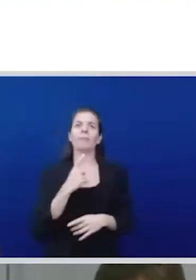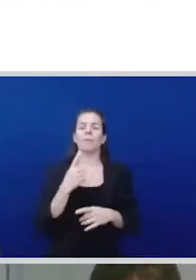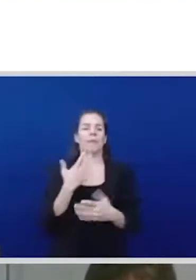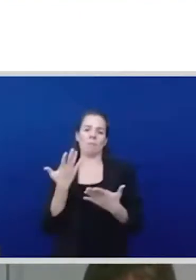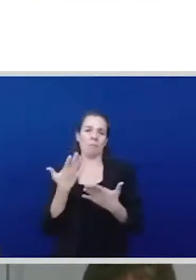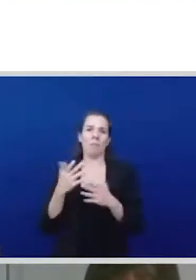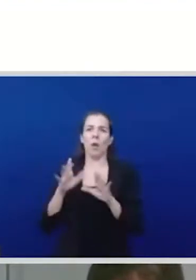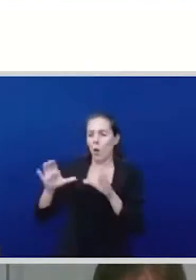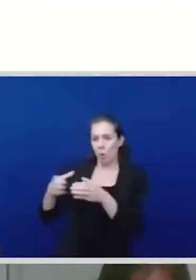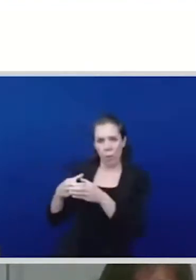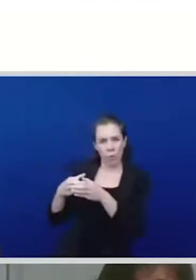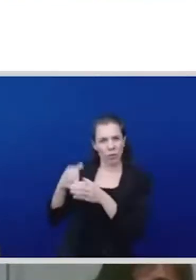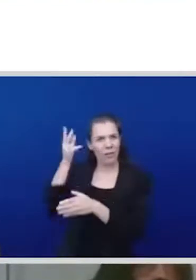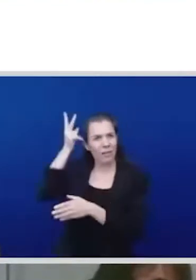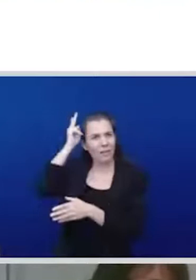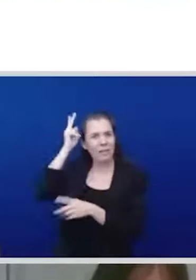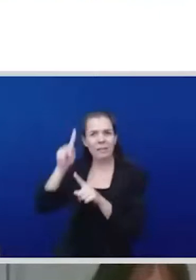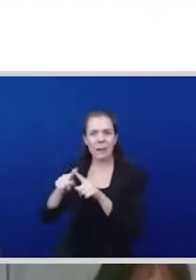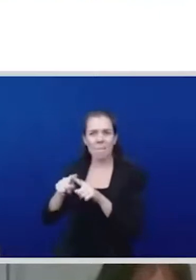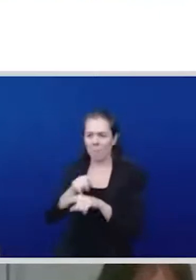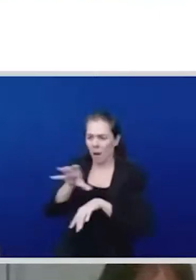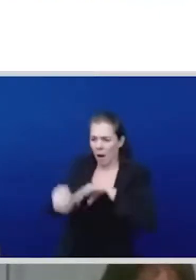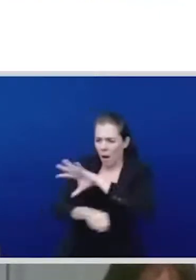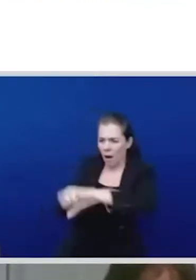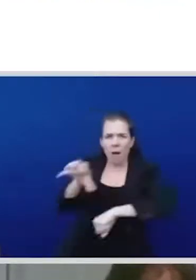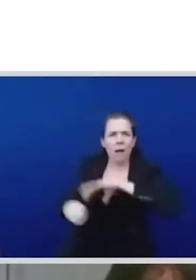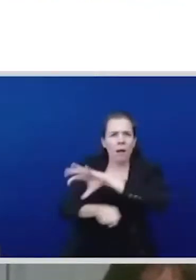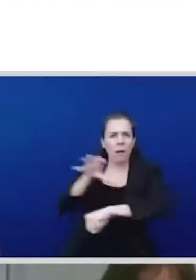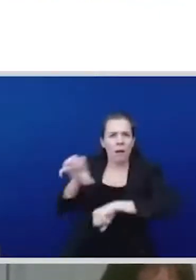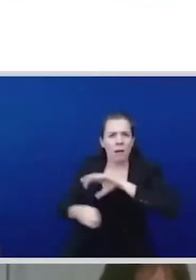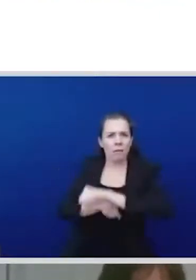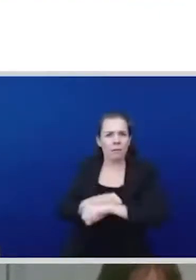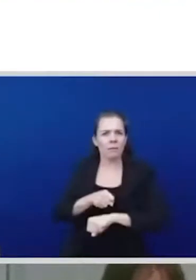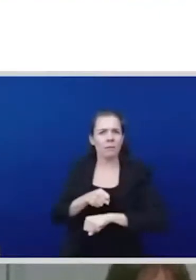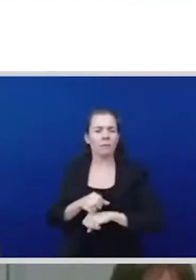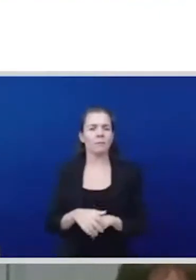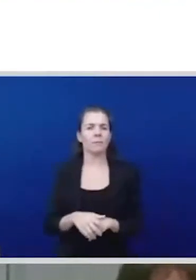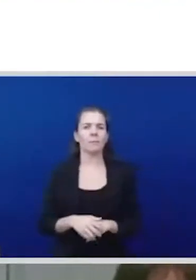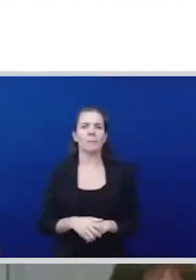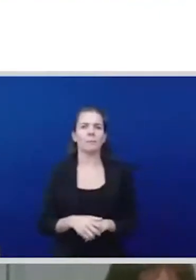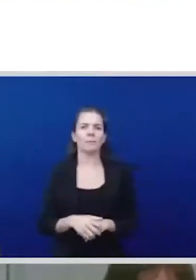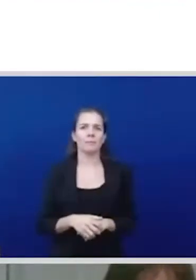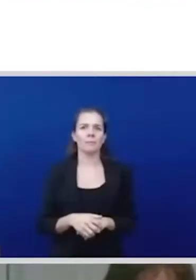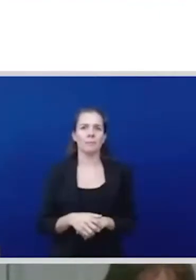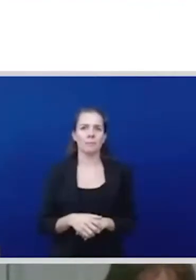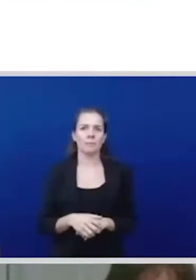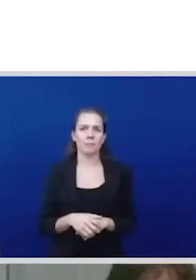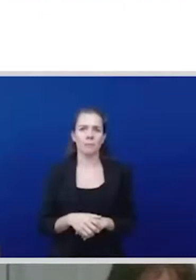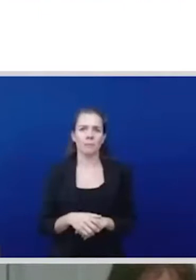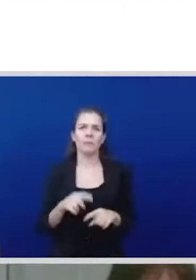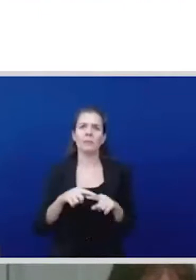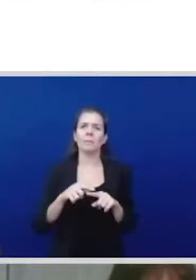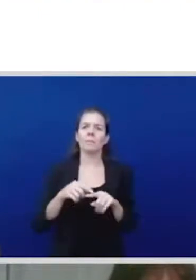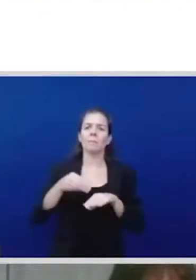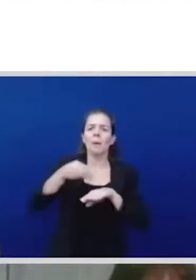providing the right information to our women to seek remedies especially under that because states have an obligation on and even though